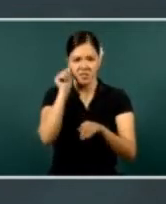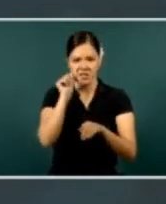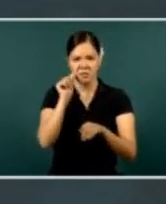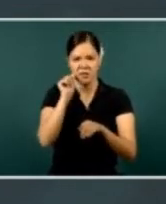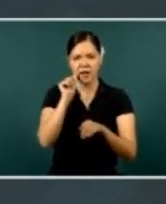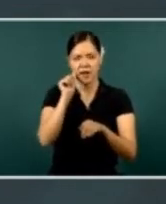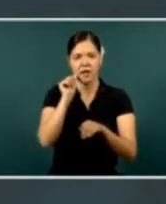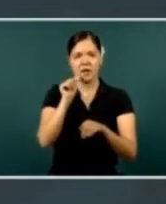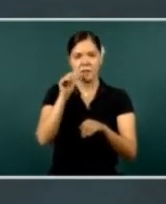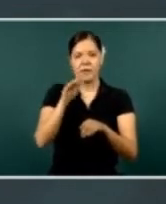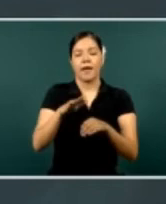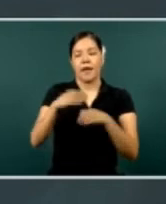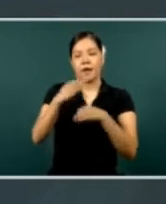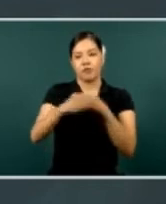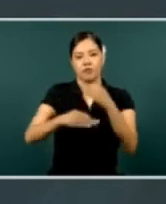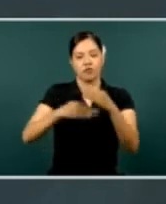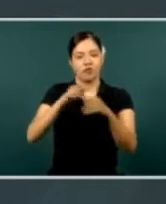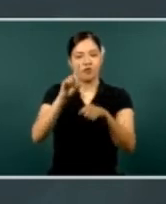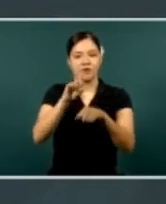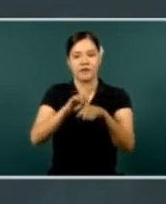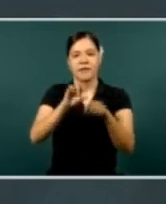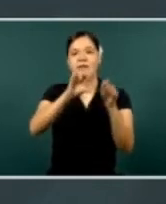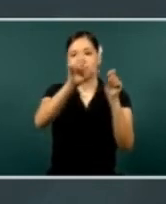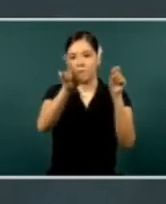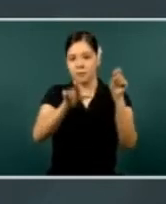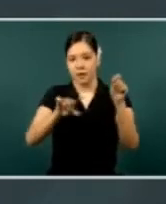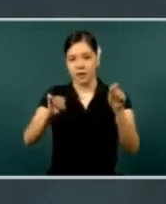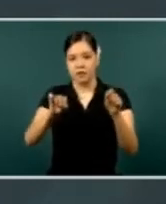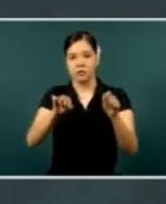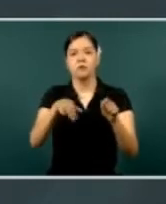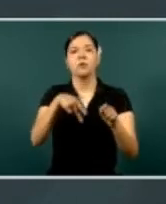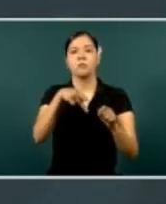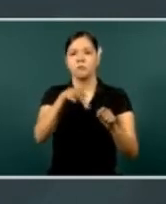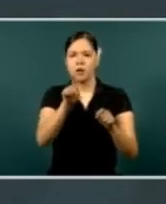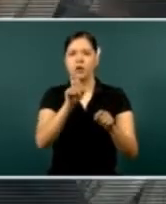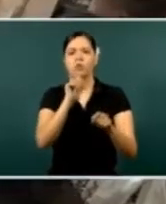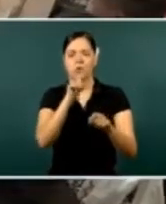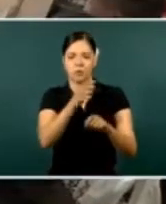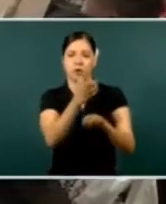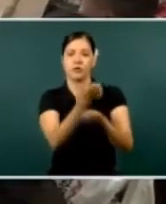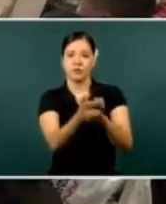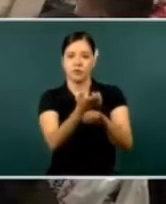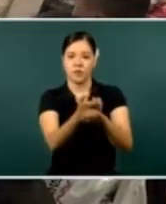in the city of Mexico but also in the States.